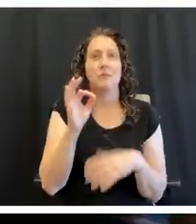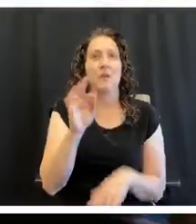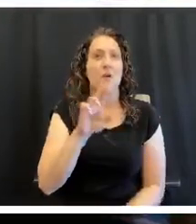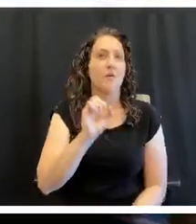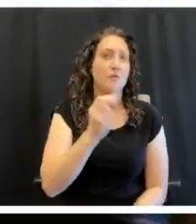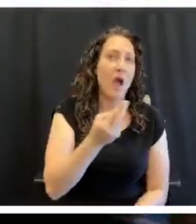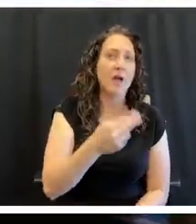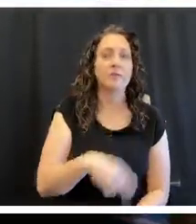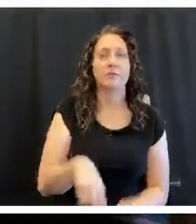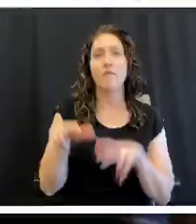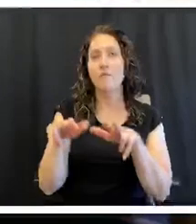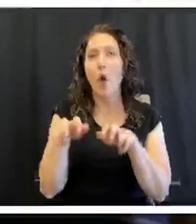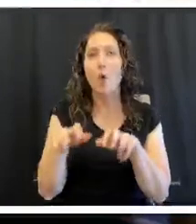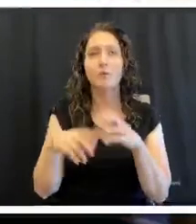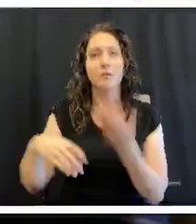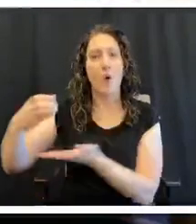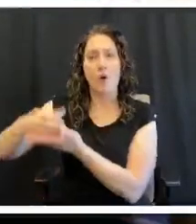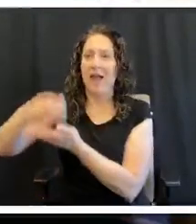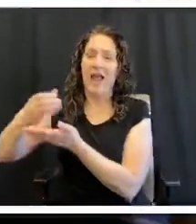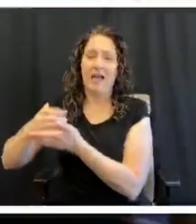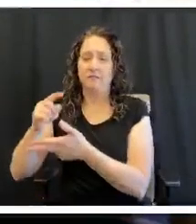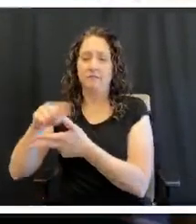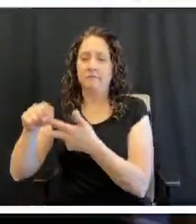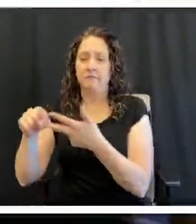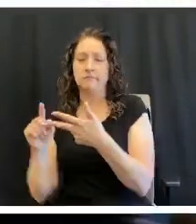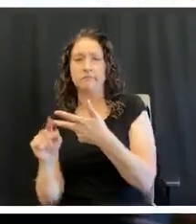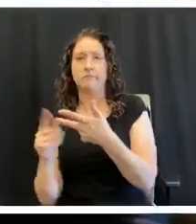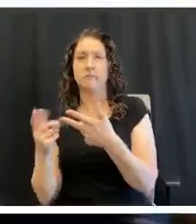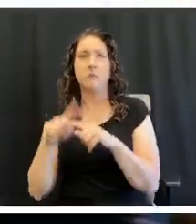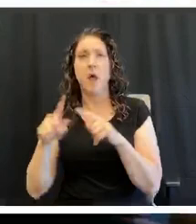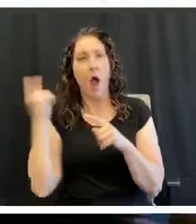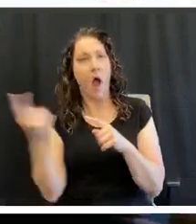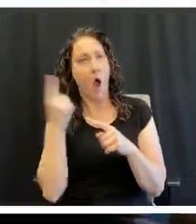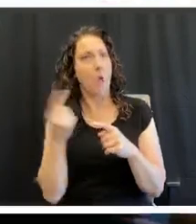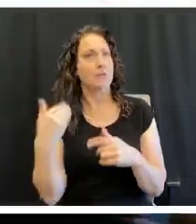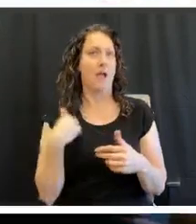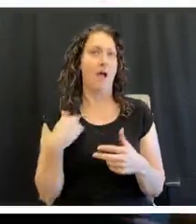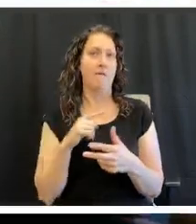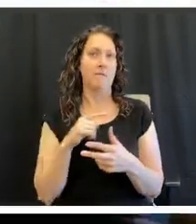frozen or canned if you have to, but you still need to work on your vegetables.